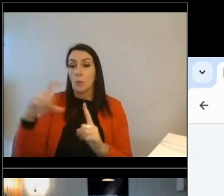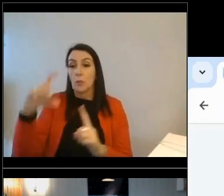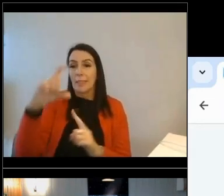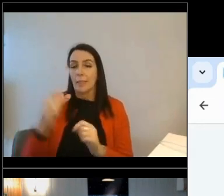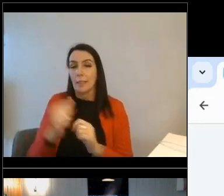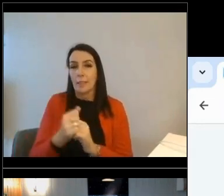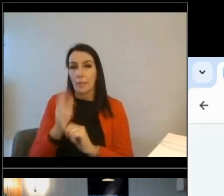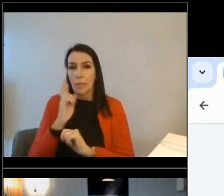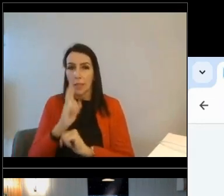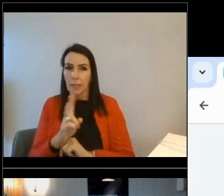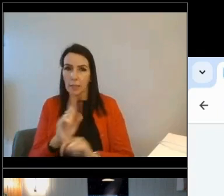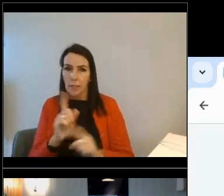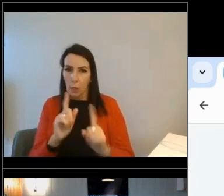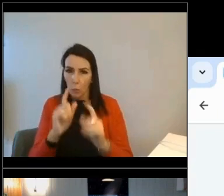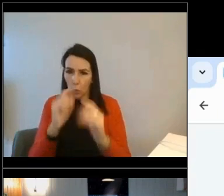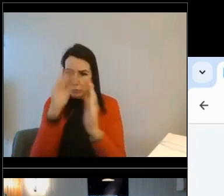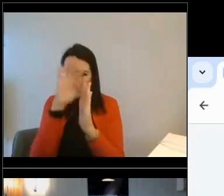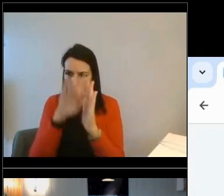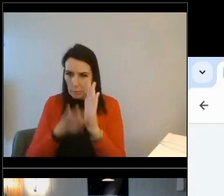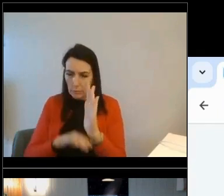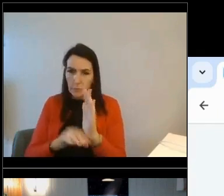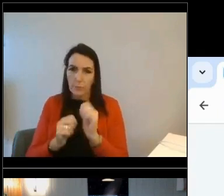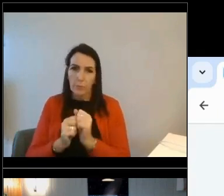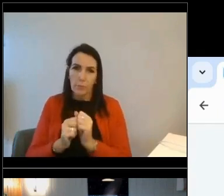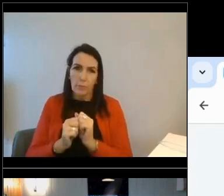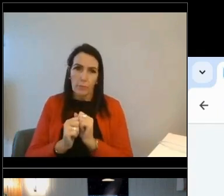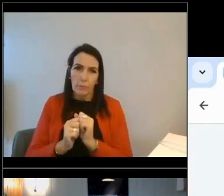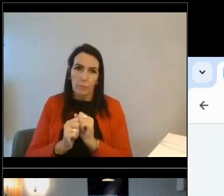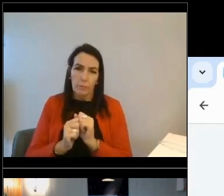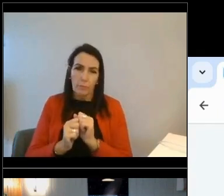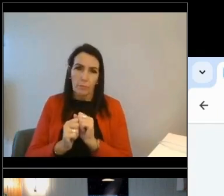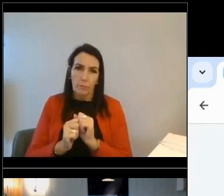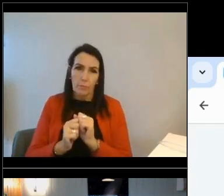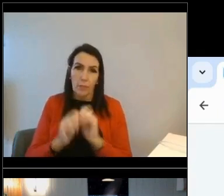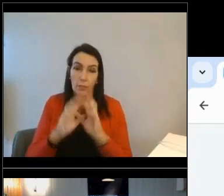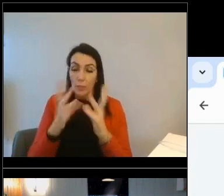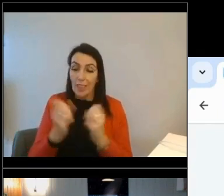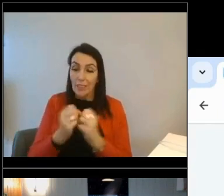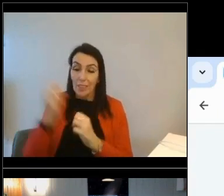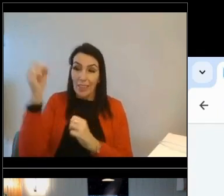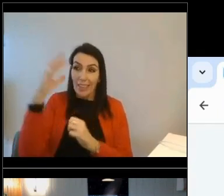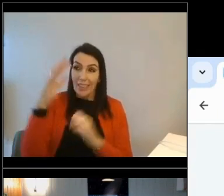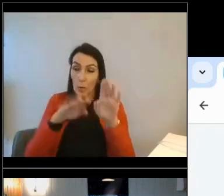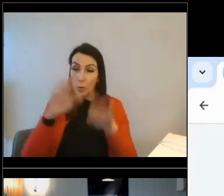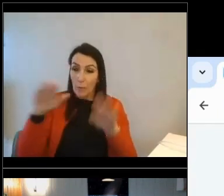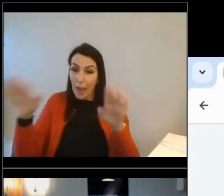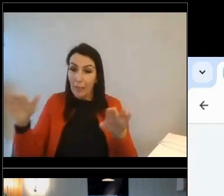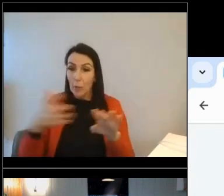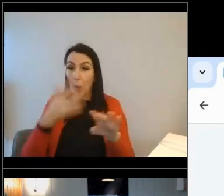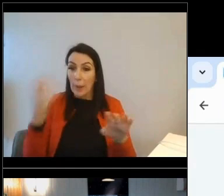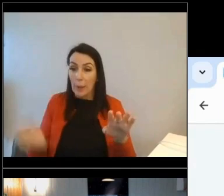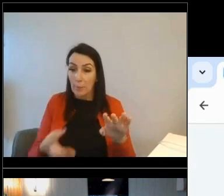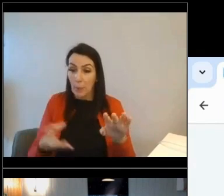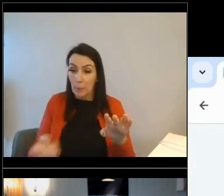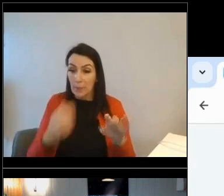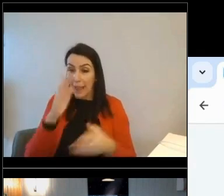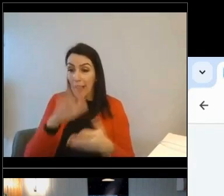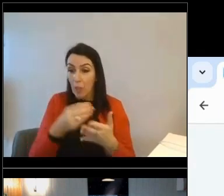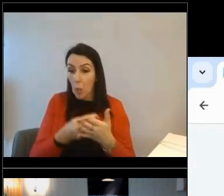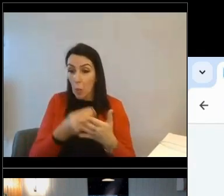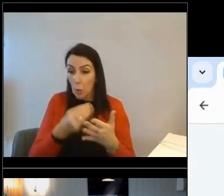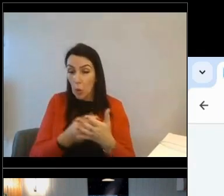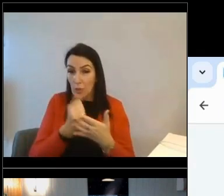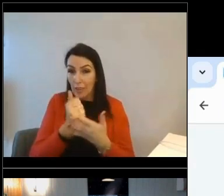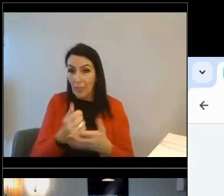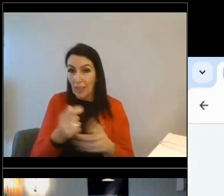recommendations is. So you can see not everything is solar panels and air source pumps. There are some low cost bits of advice